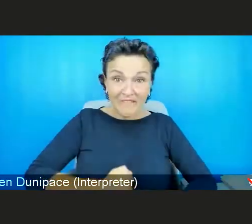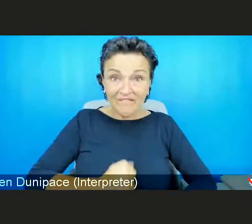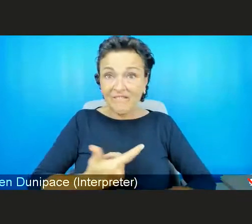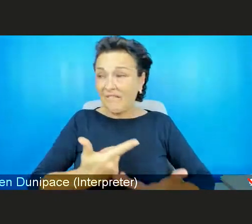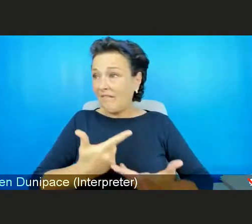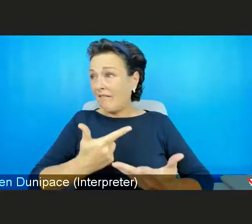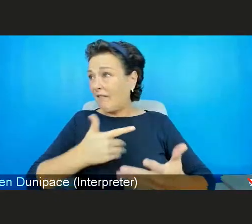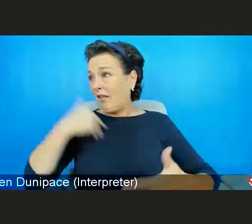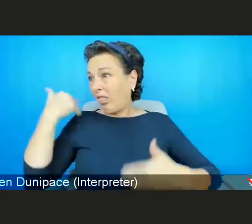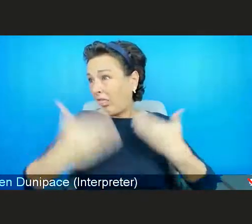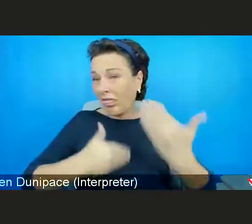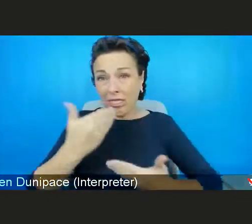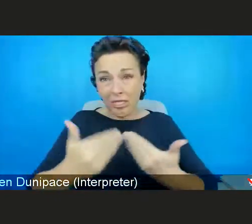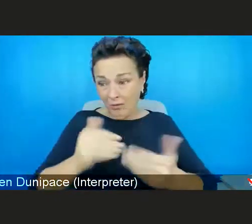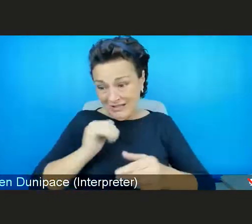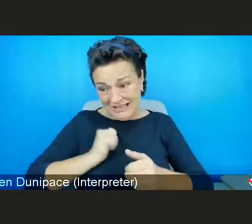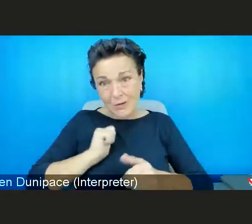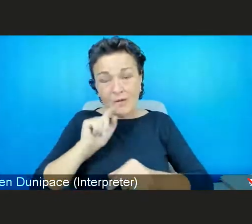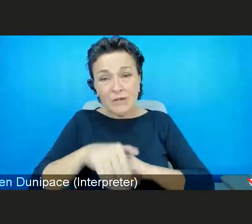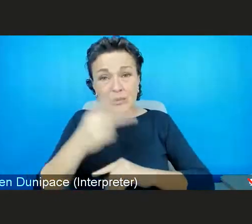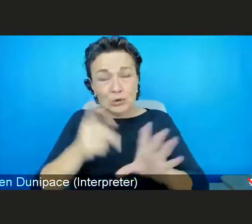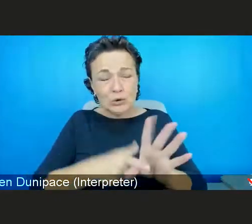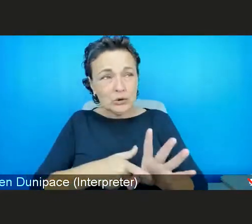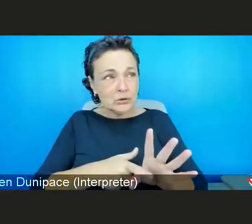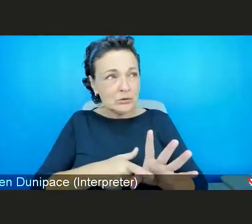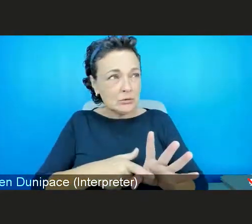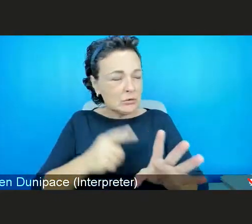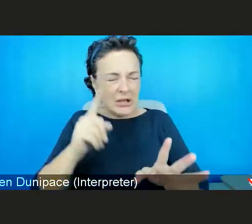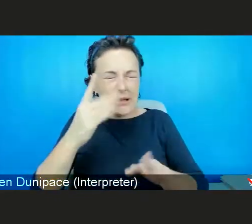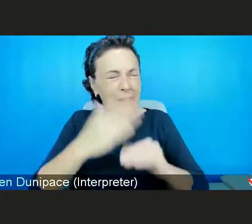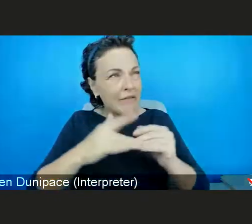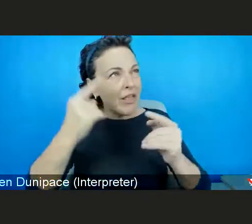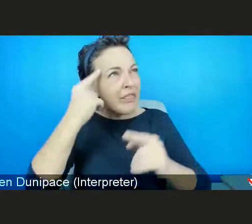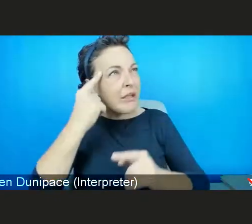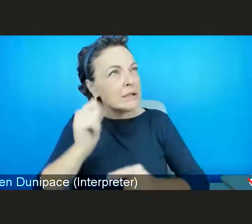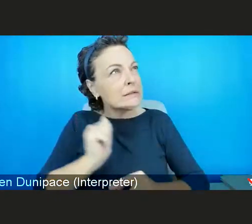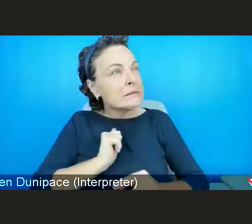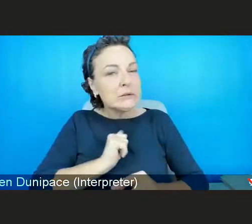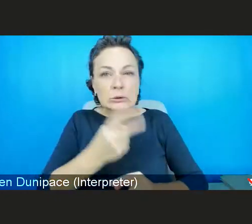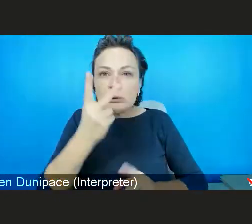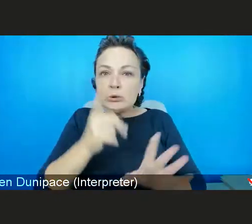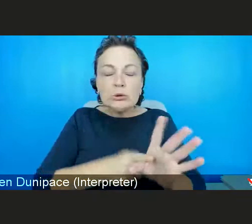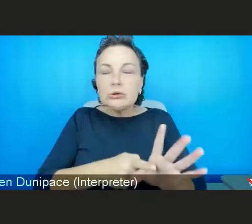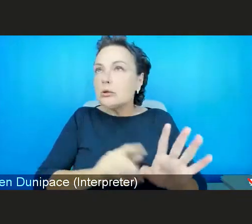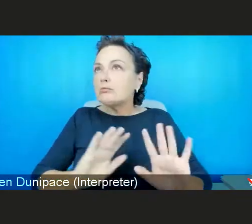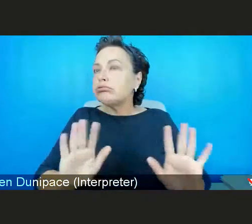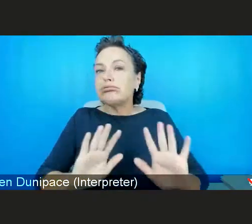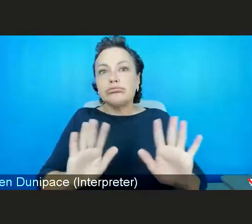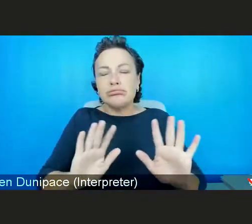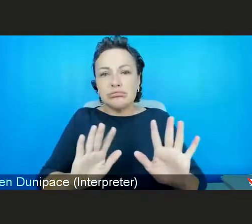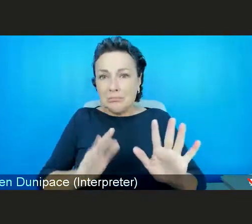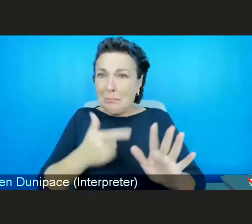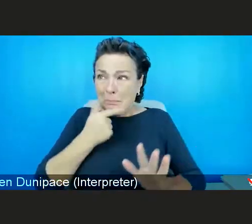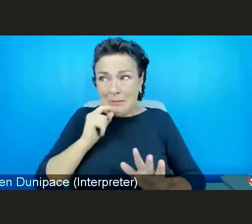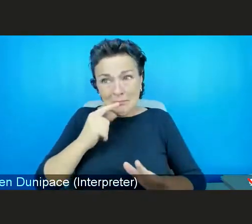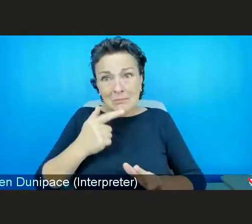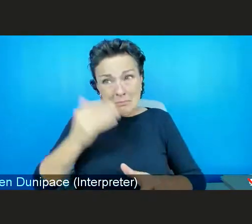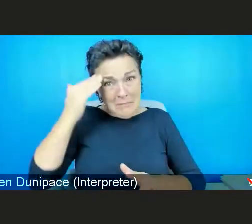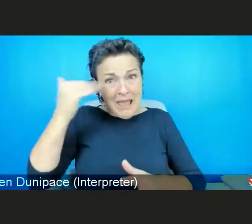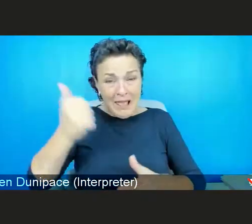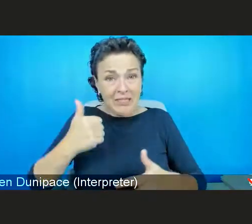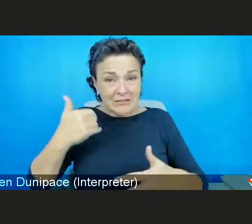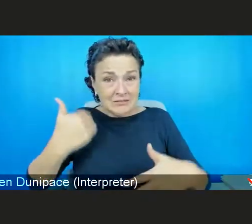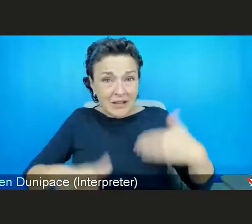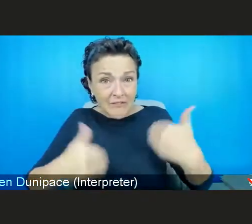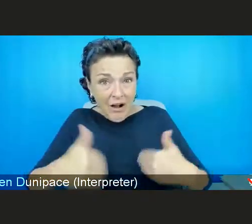now. My goodness, if we ever think it would be two years. Anyway, we now have the opportunity to put mental